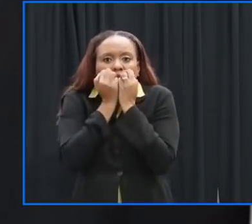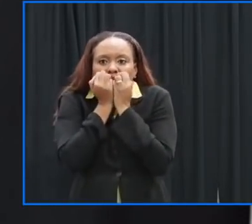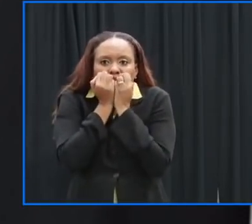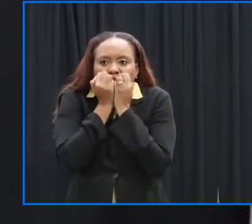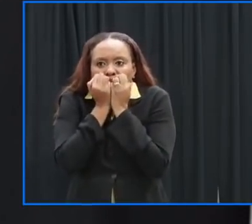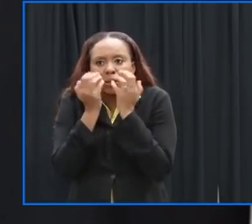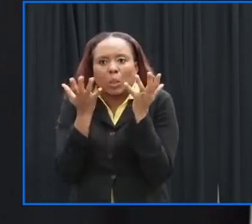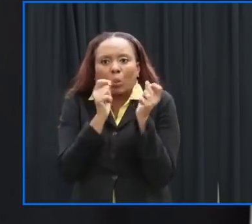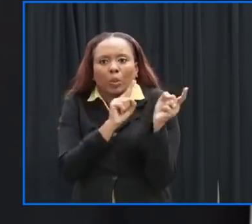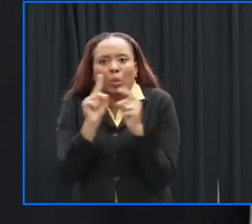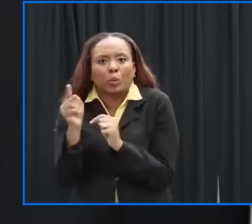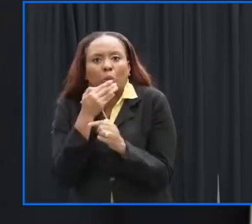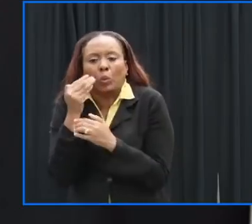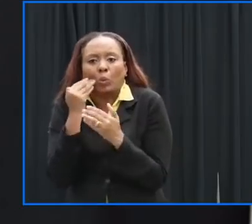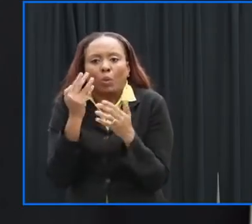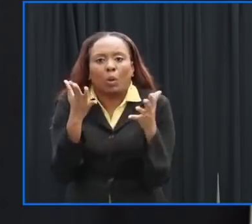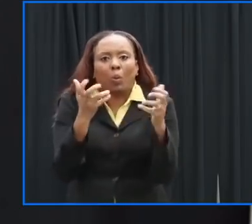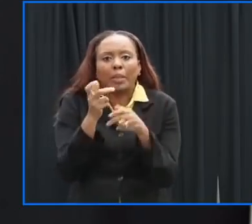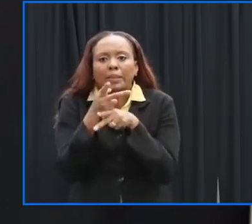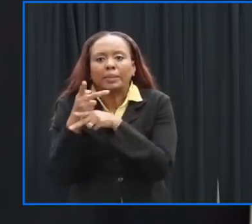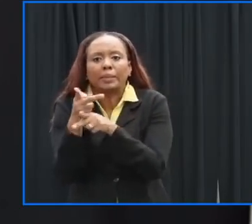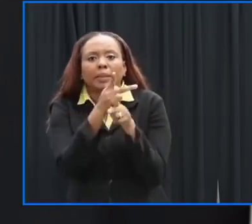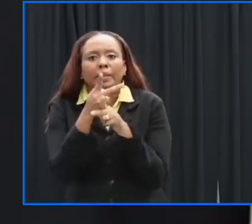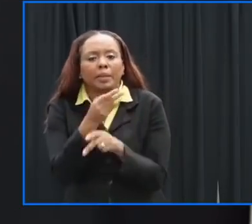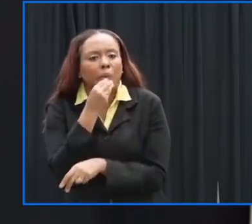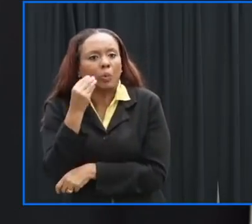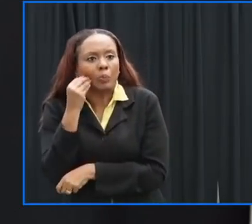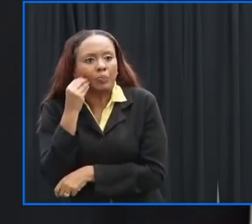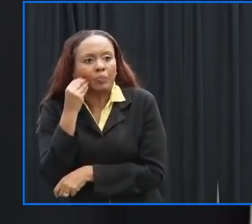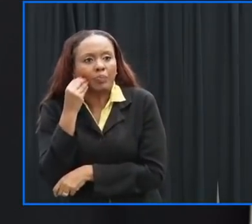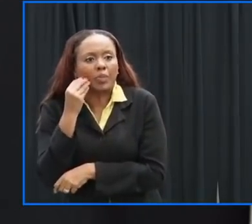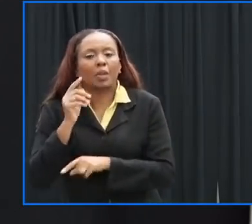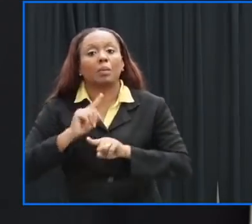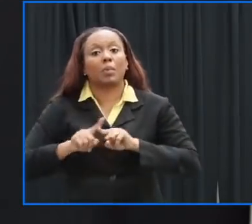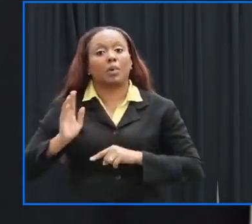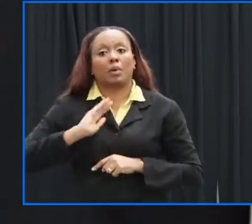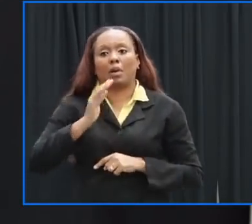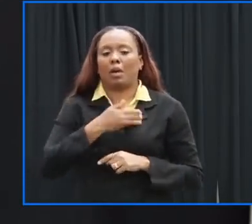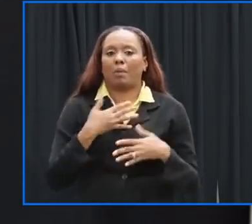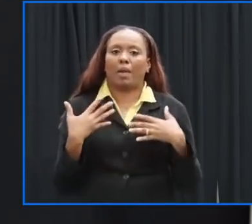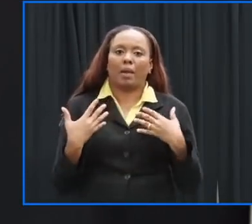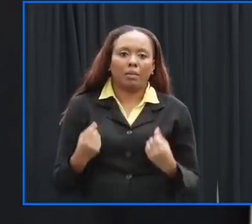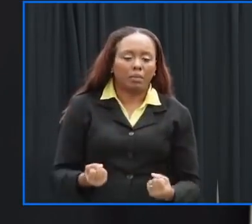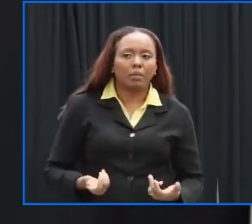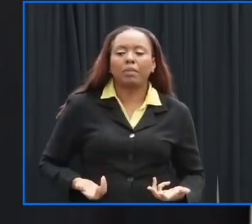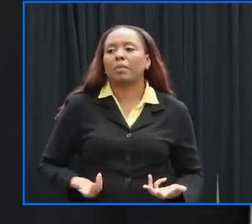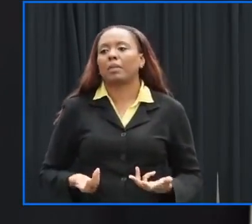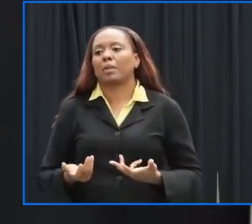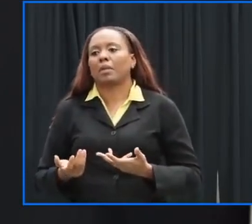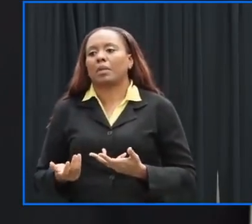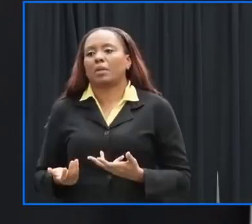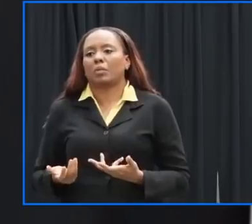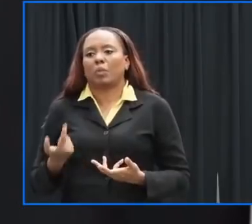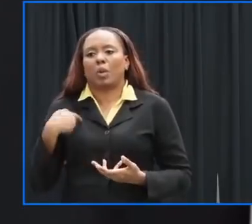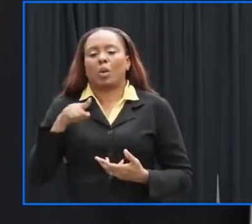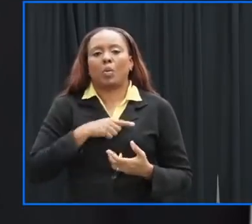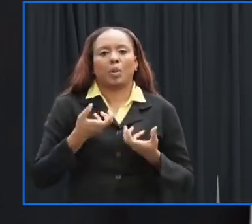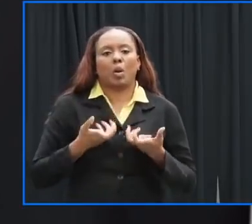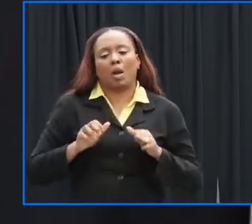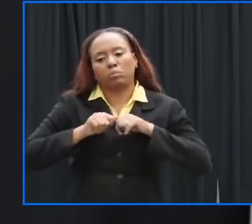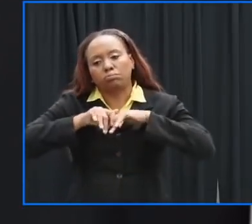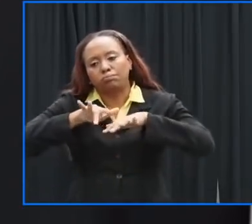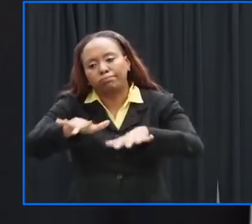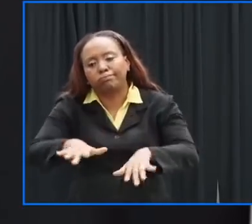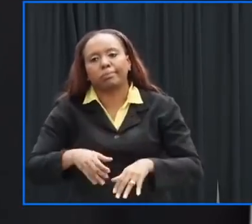everyone wants to to take care of the important things but taking care of our health and taking care not to spread covet